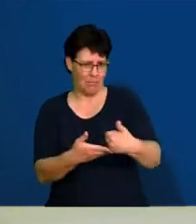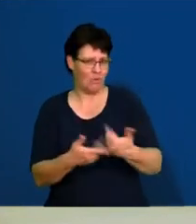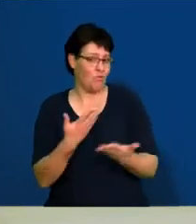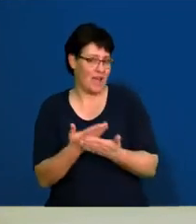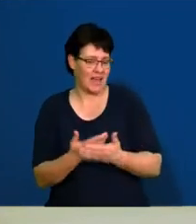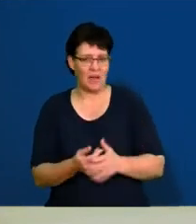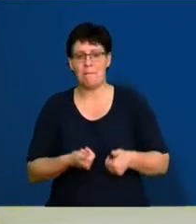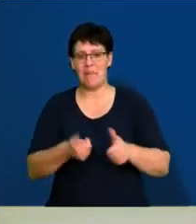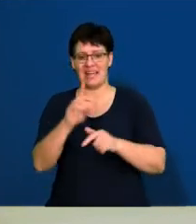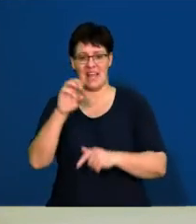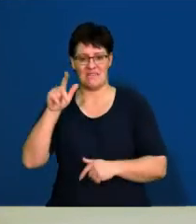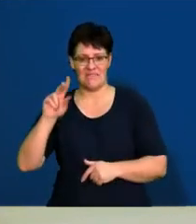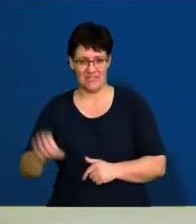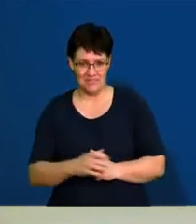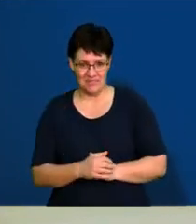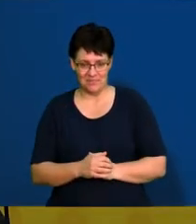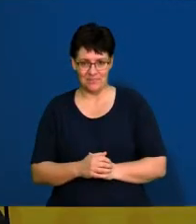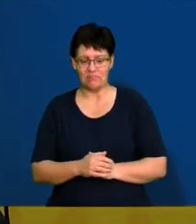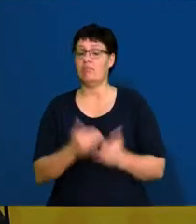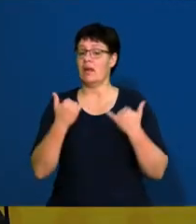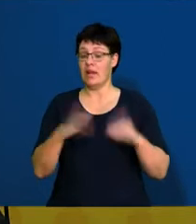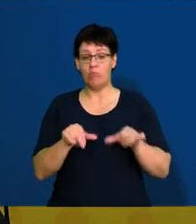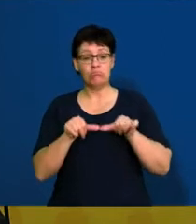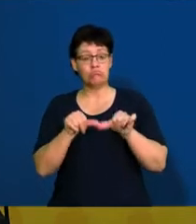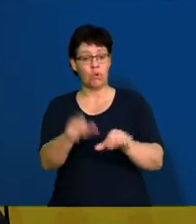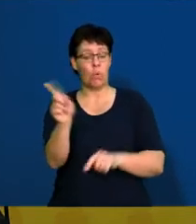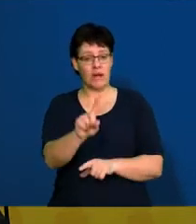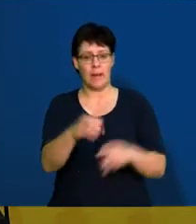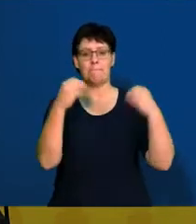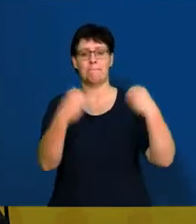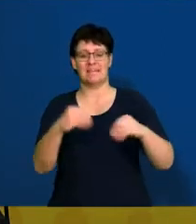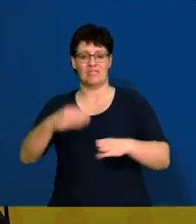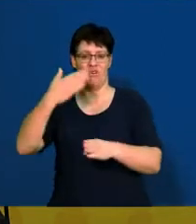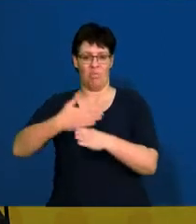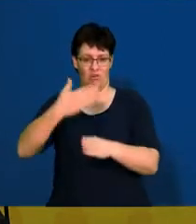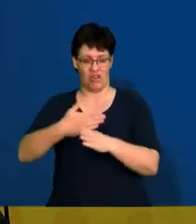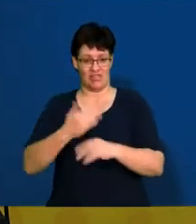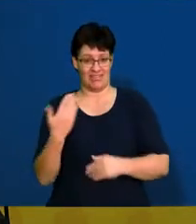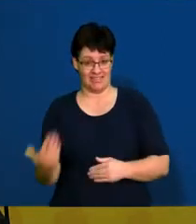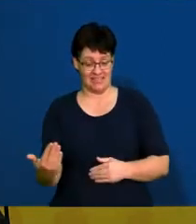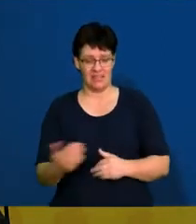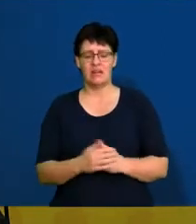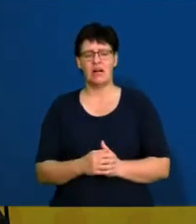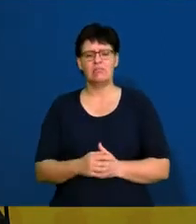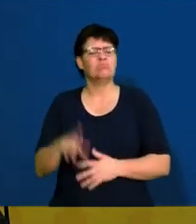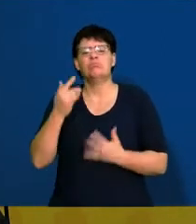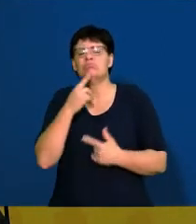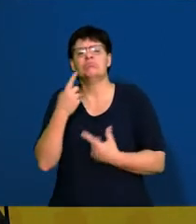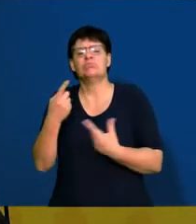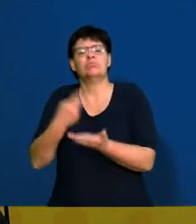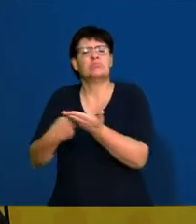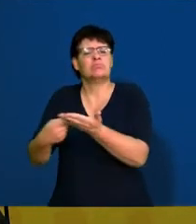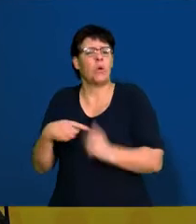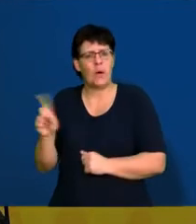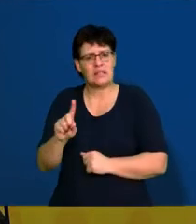Back to Dave. So we'll be continuing now with the business operations side of things, and we'll be talking